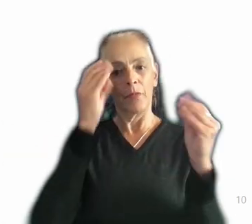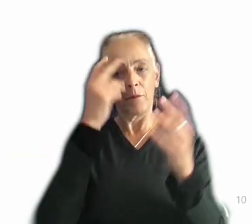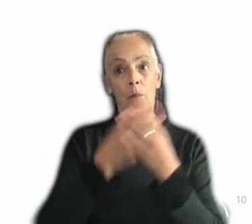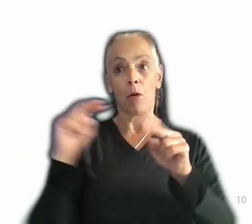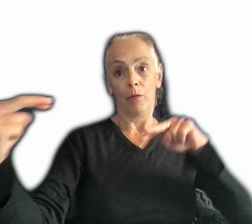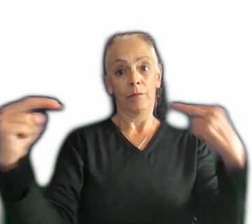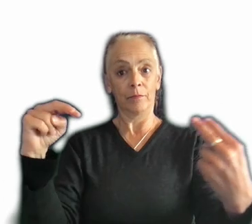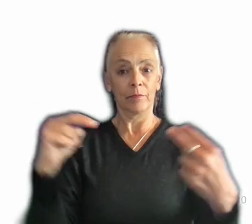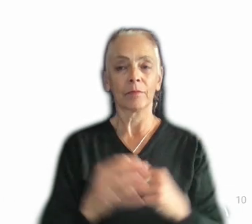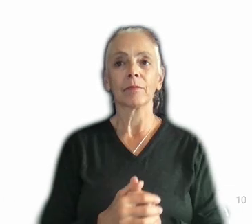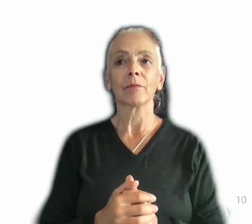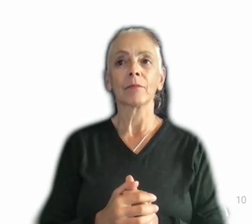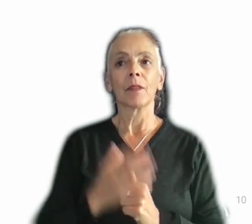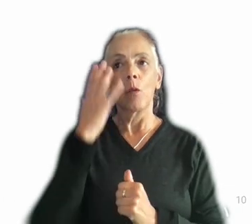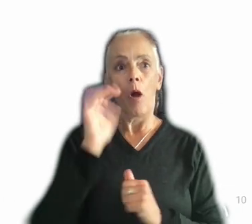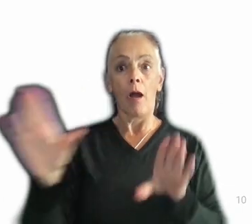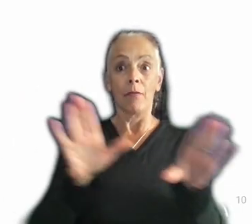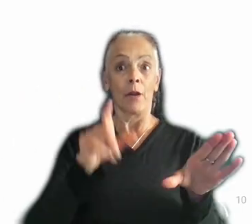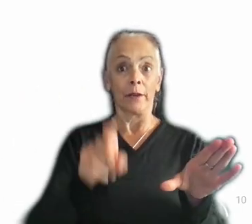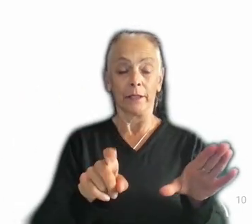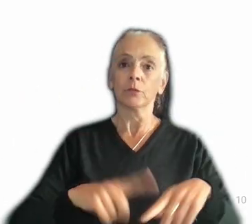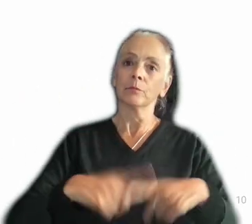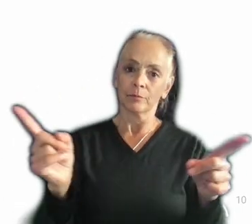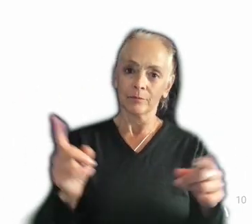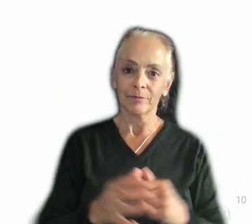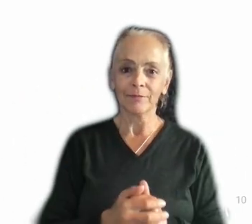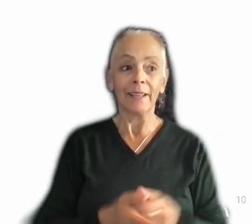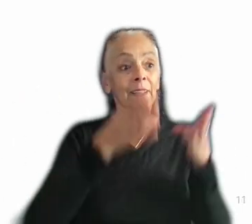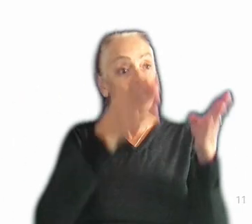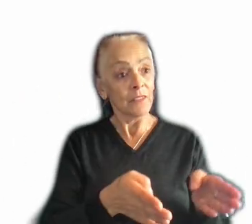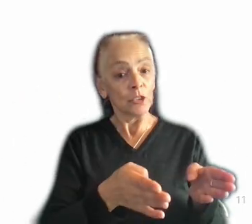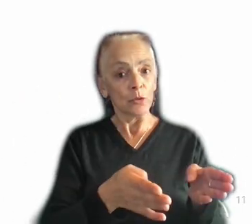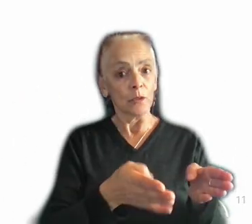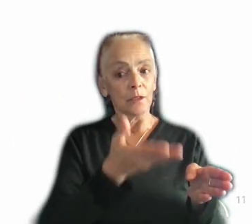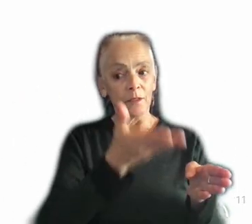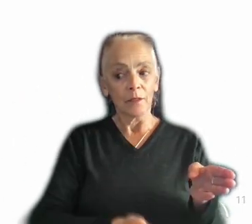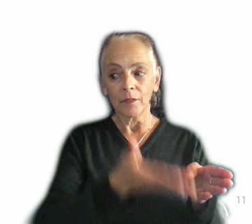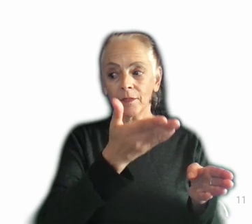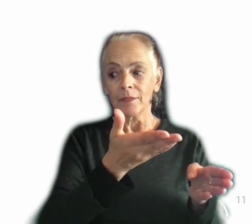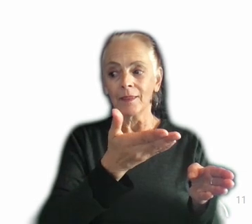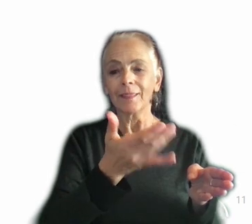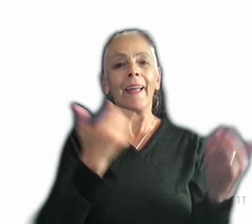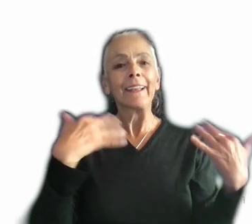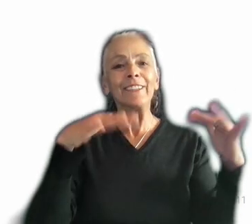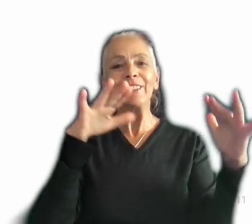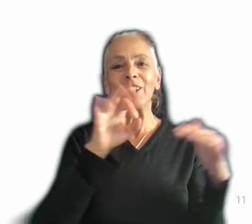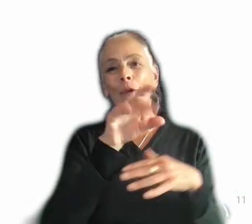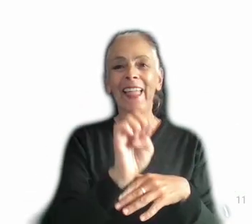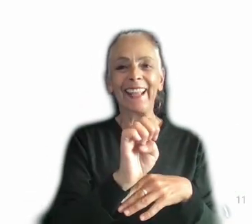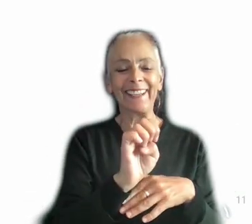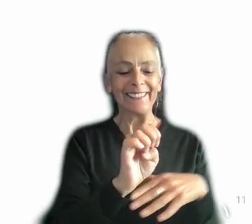because of course, their needs are very different. The individual is a snowflake. They are a unique individual,